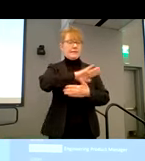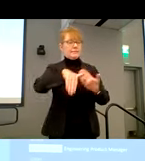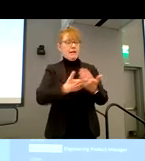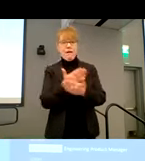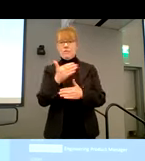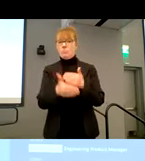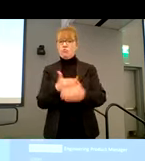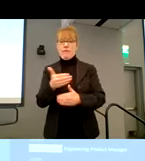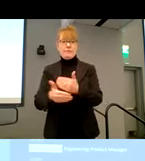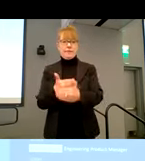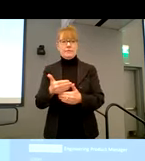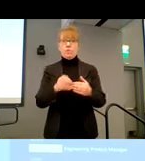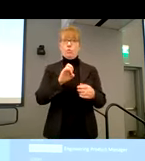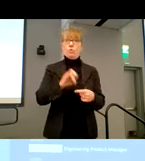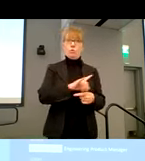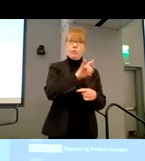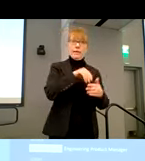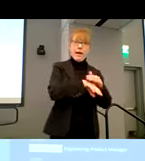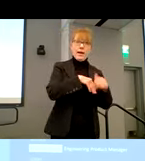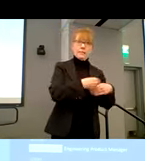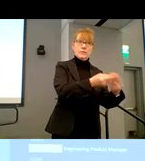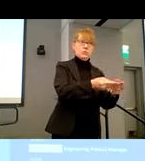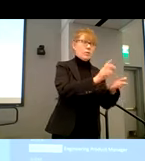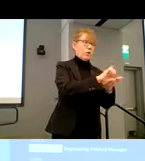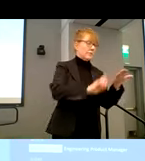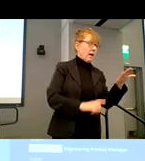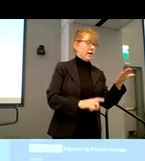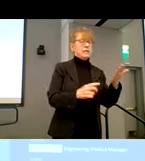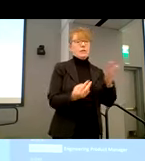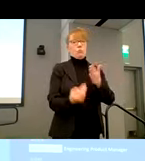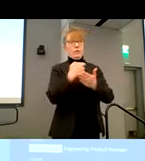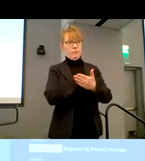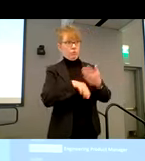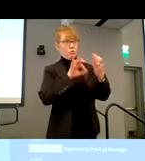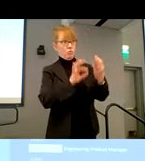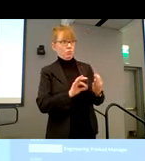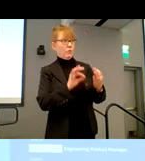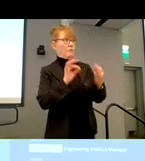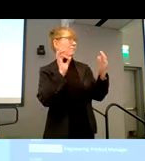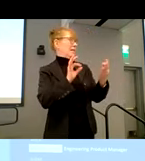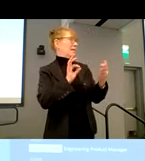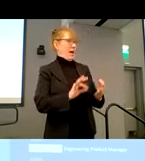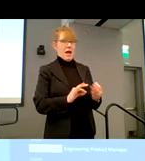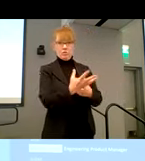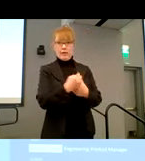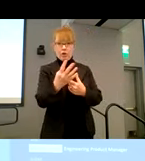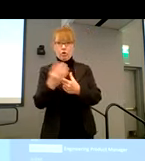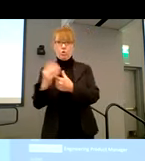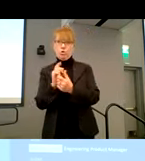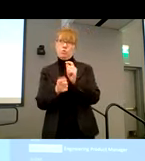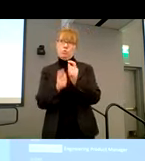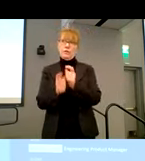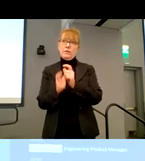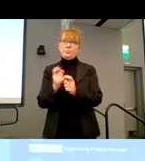they get early access to our designs and they review them with us, giving us feedback so that we can incorporate that and make sure that we're